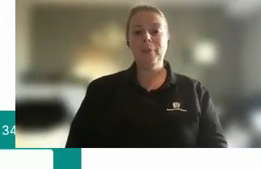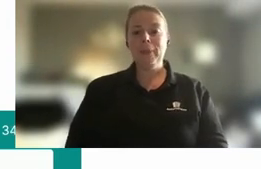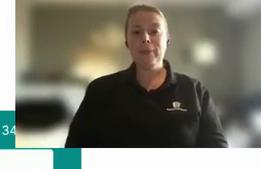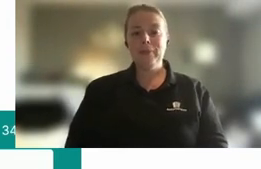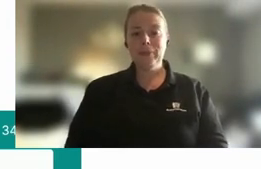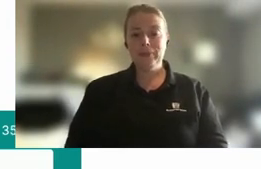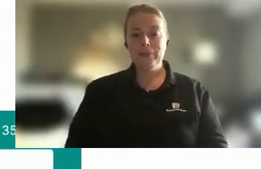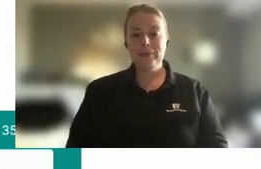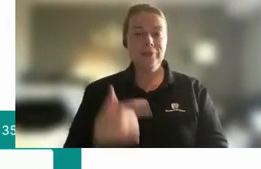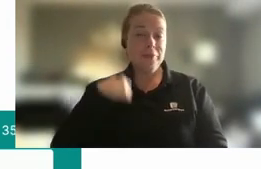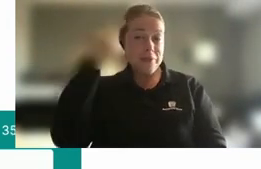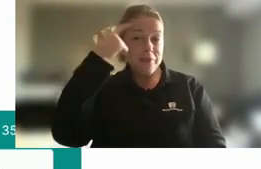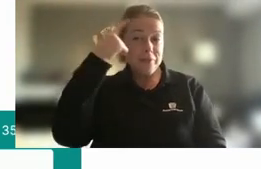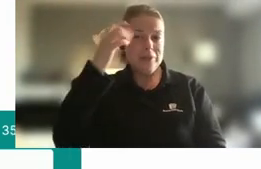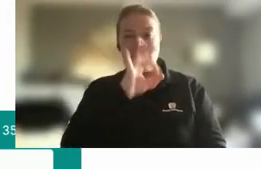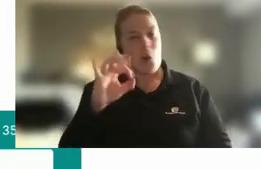I'm guessing it's not AJ.